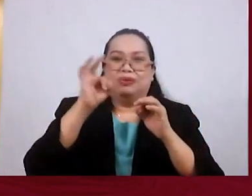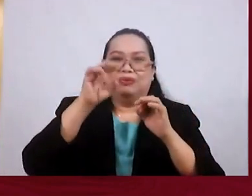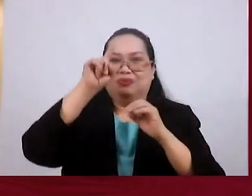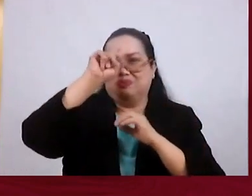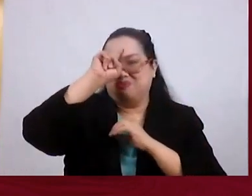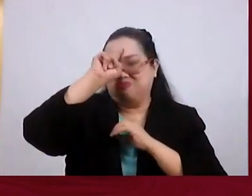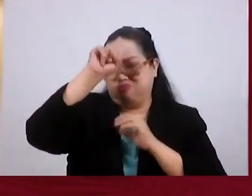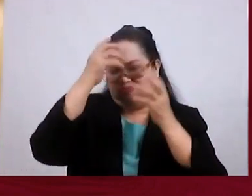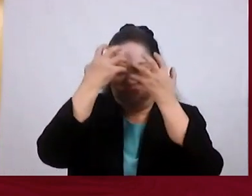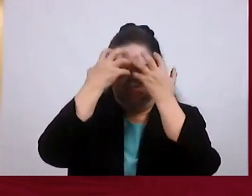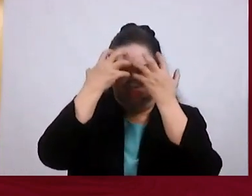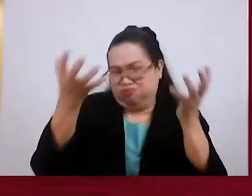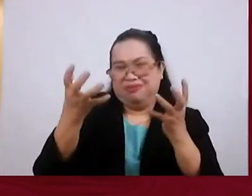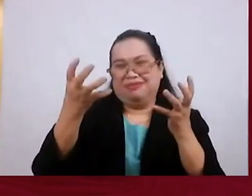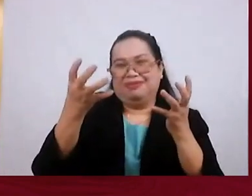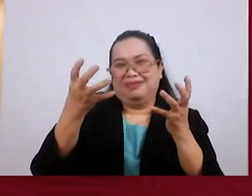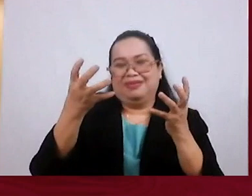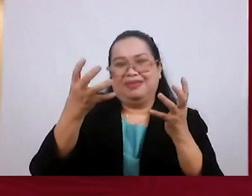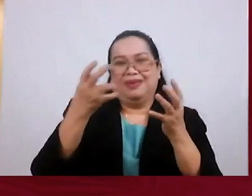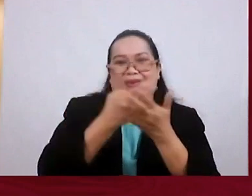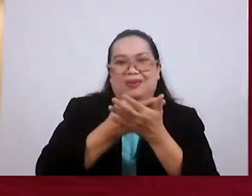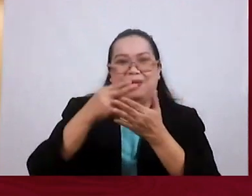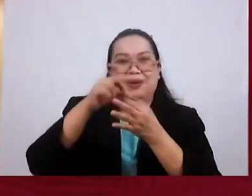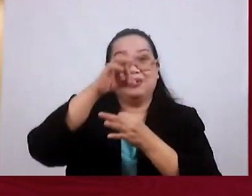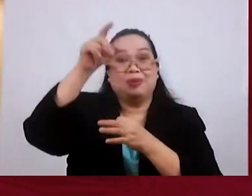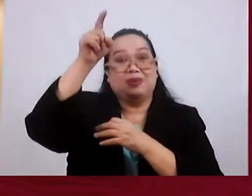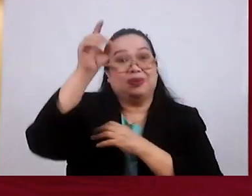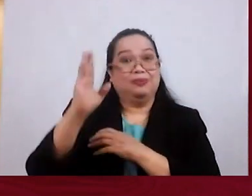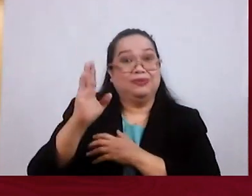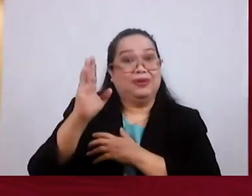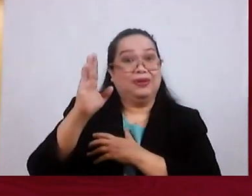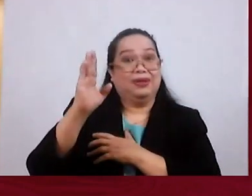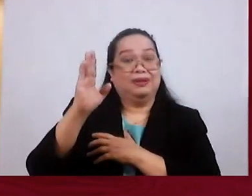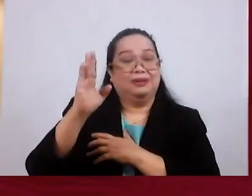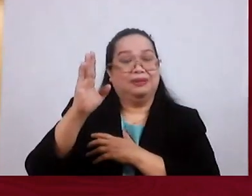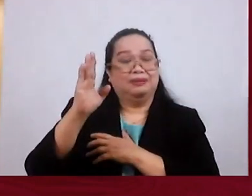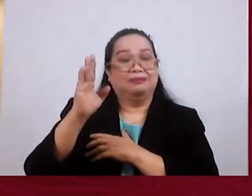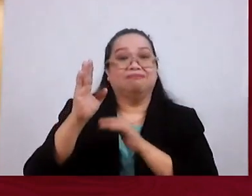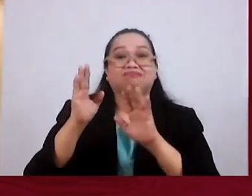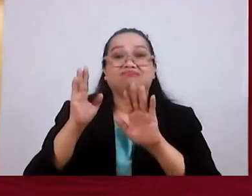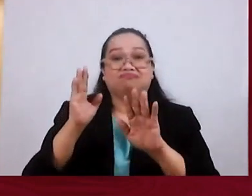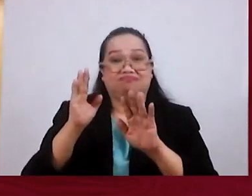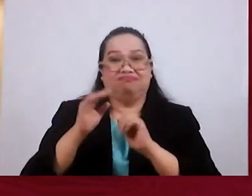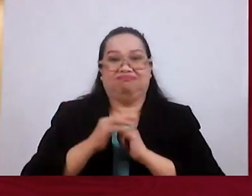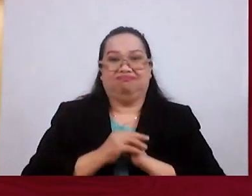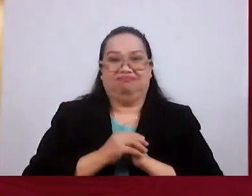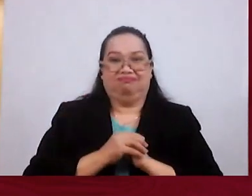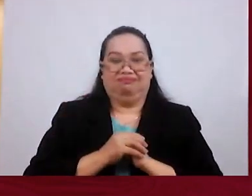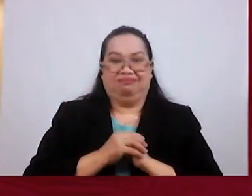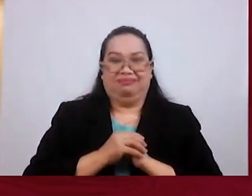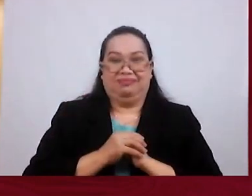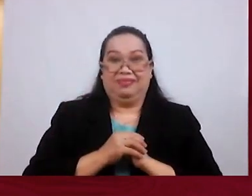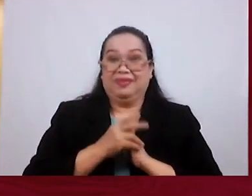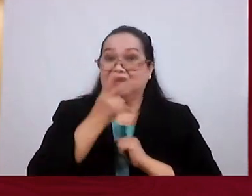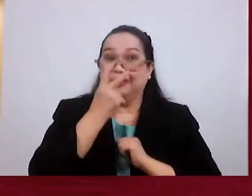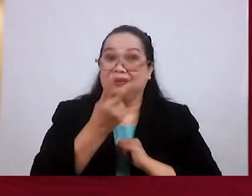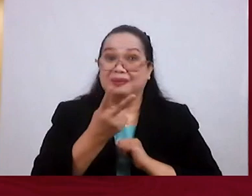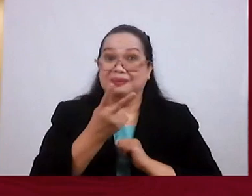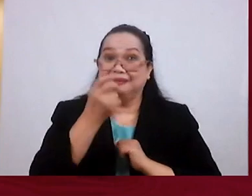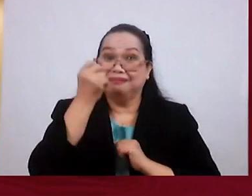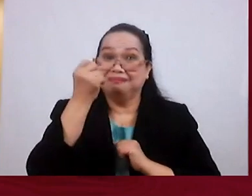Infuriating, Literally, The Holy Spirit of God. So friends, Do you see what this is saying?